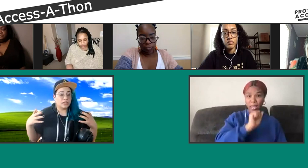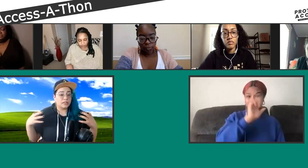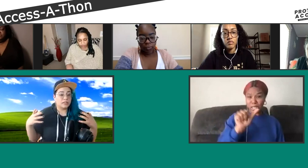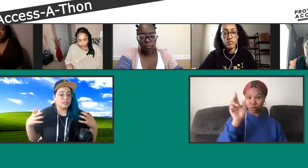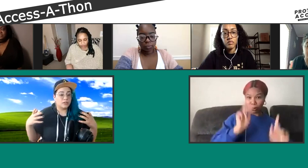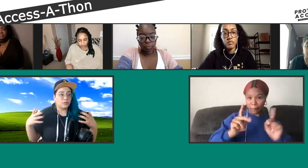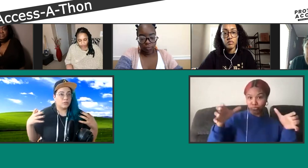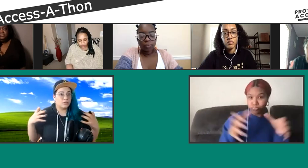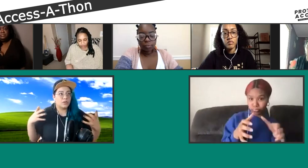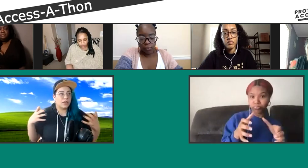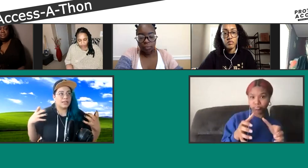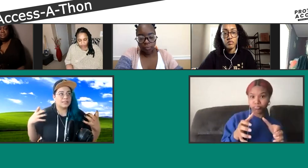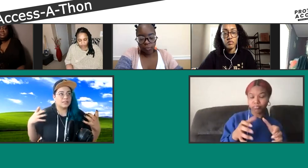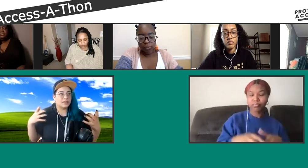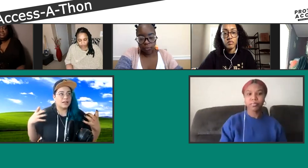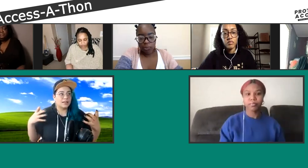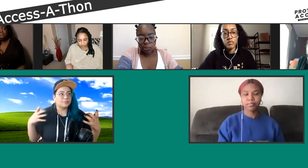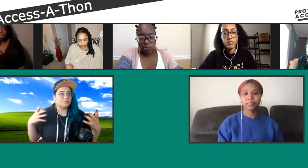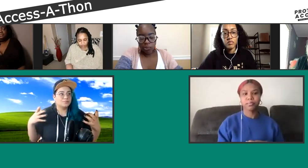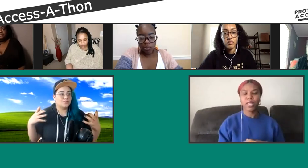the, I guess,